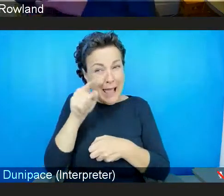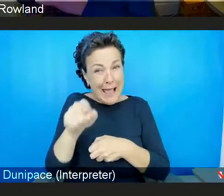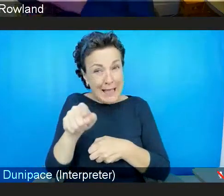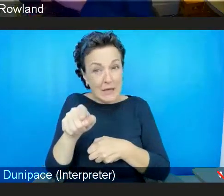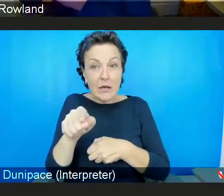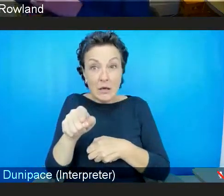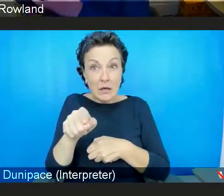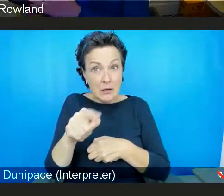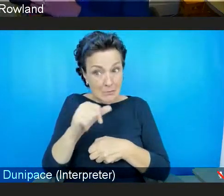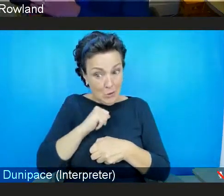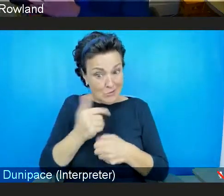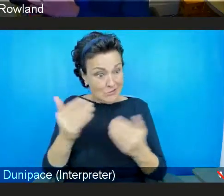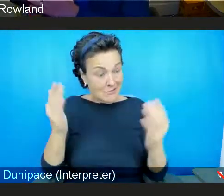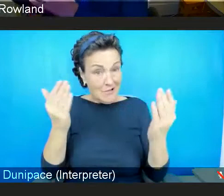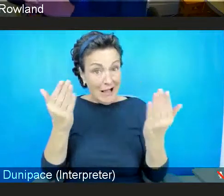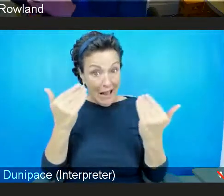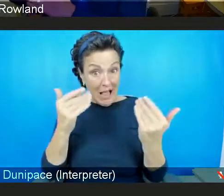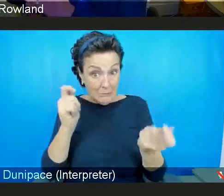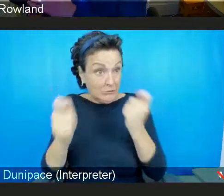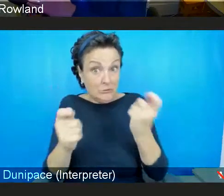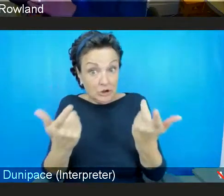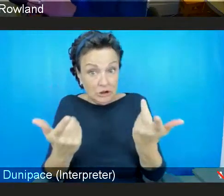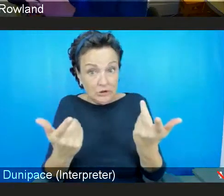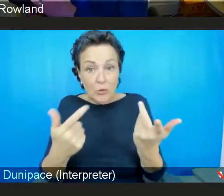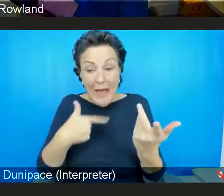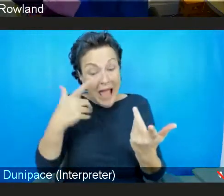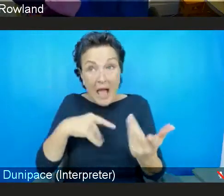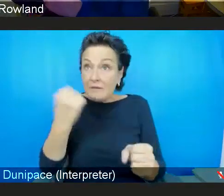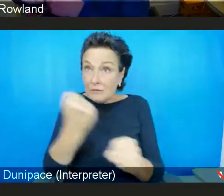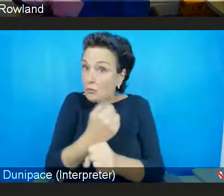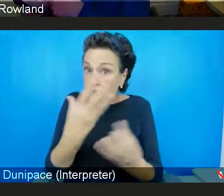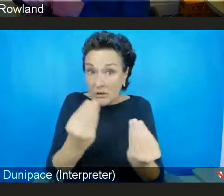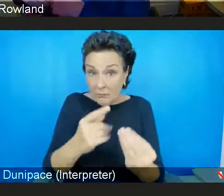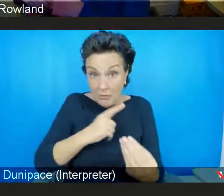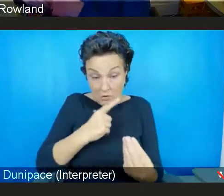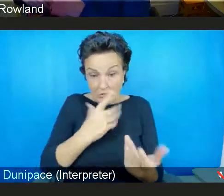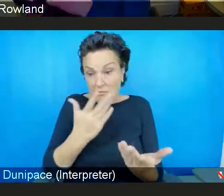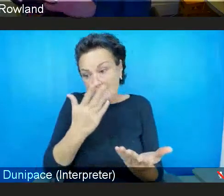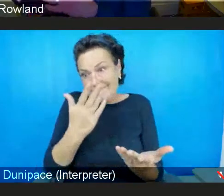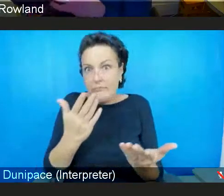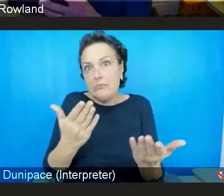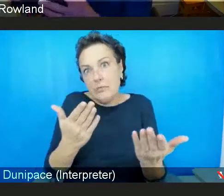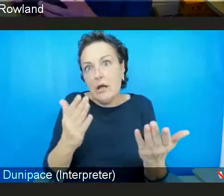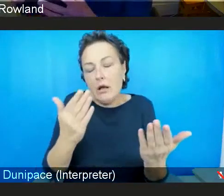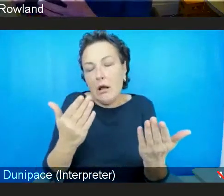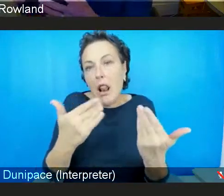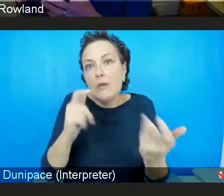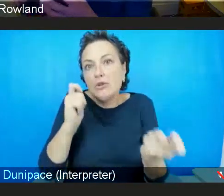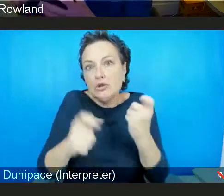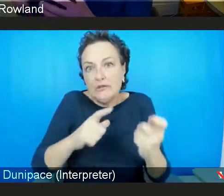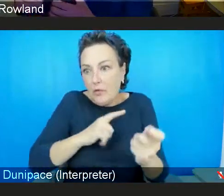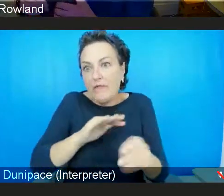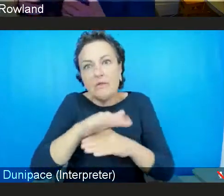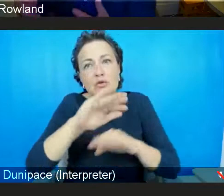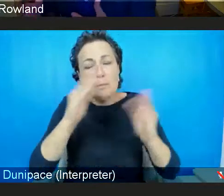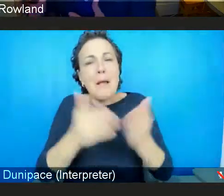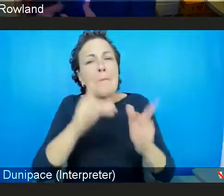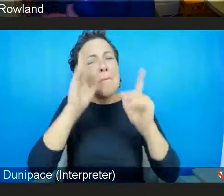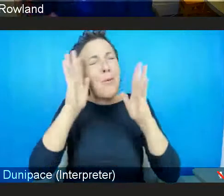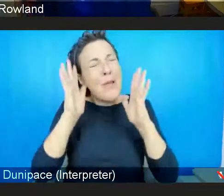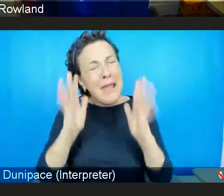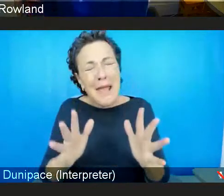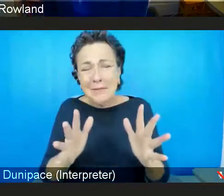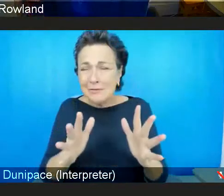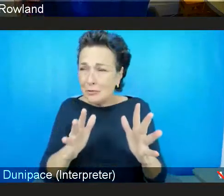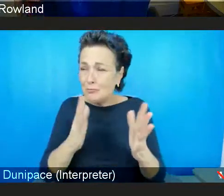be done for its own sake in terms of the future of our planet. But we need to strengthen every argument we can, including